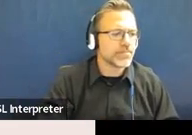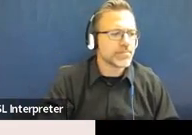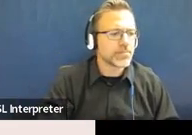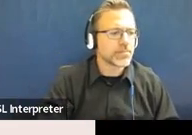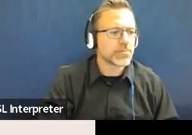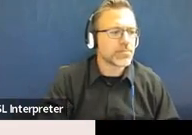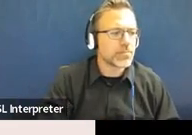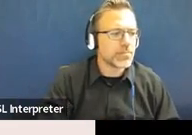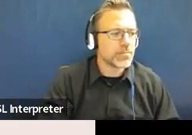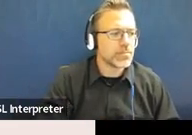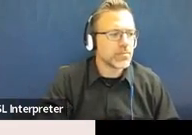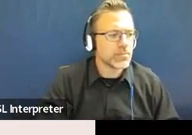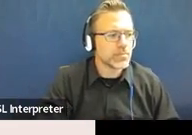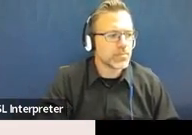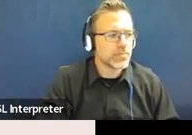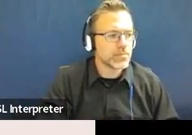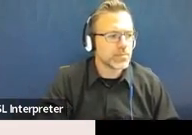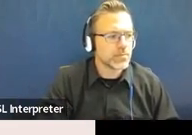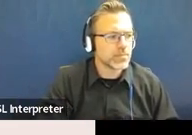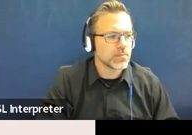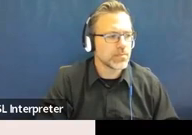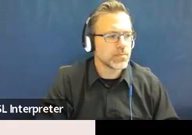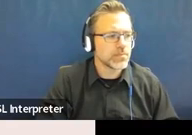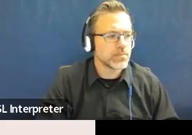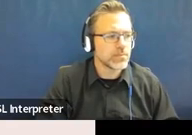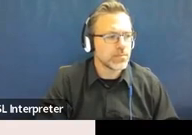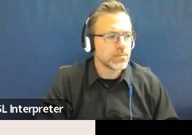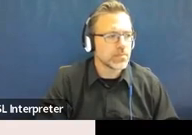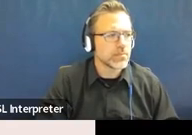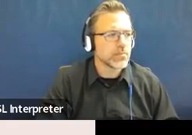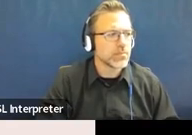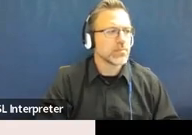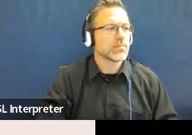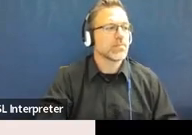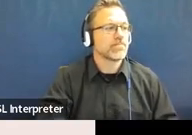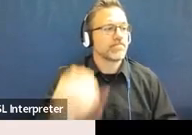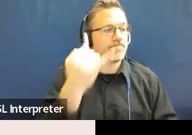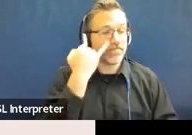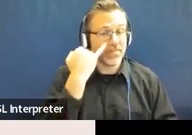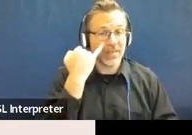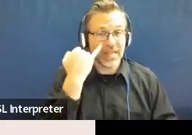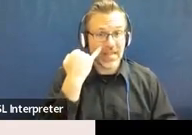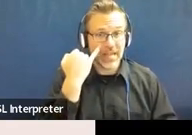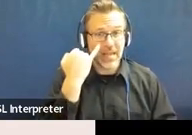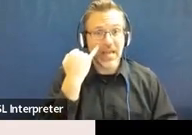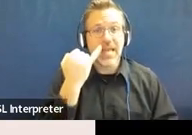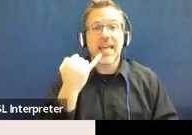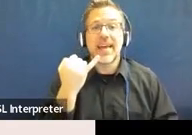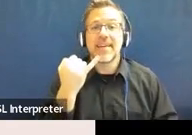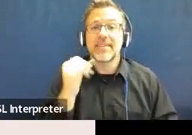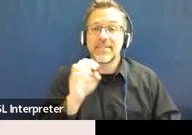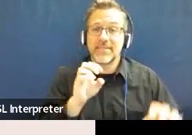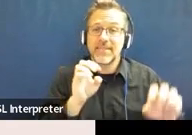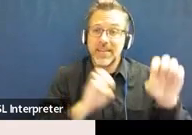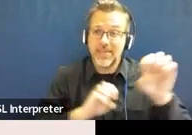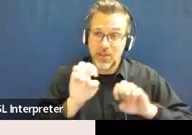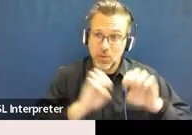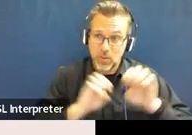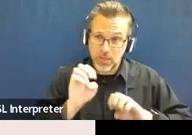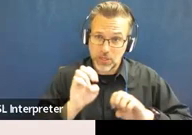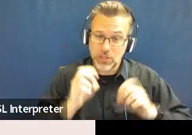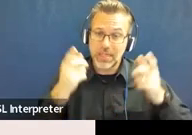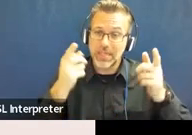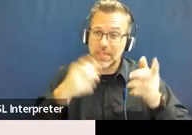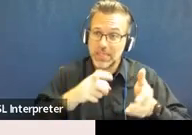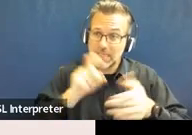If evaluation is requested while the student is removed, you must conduct that eval within an expedited manner,